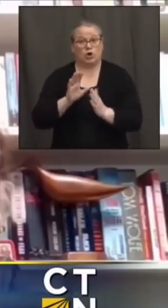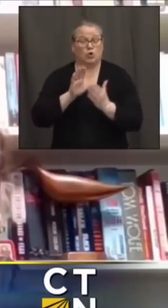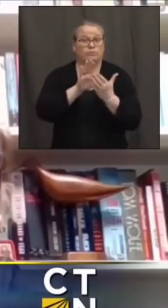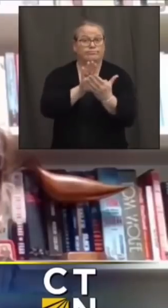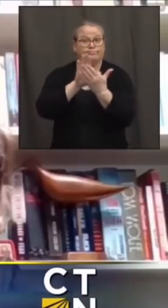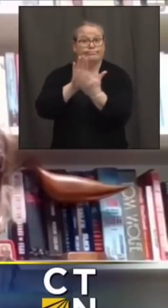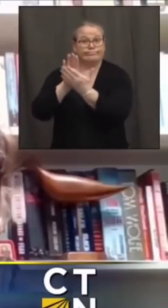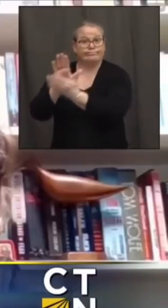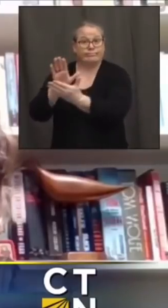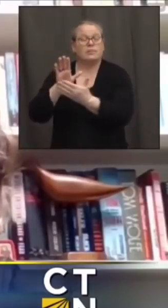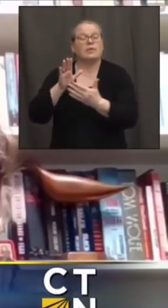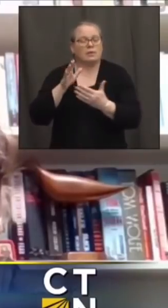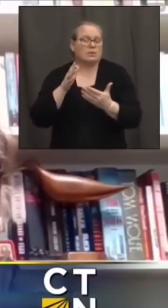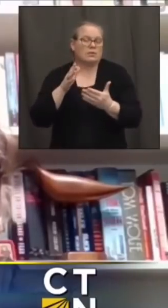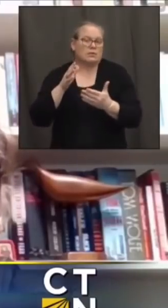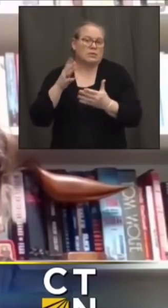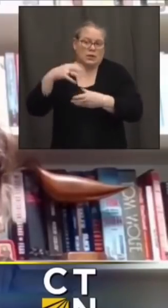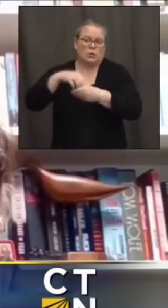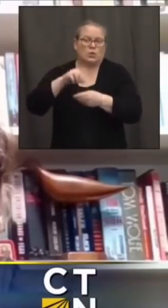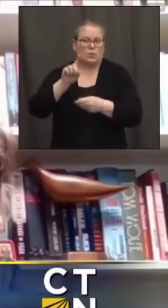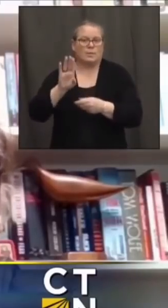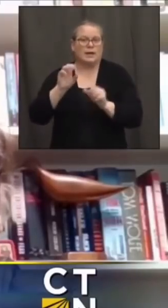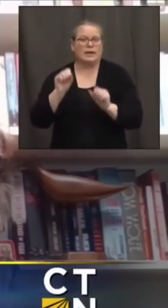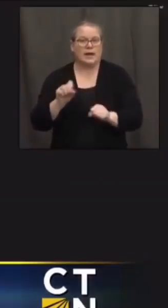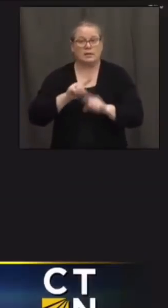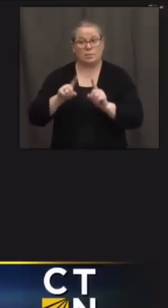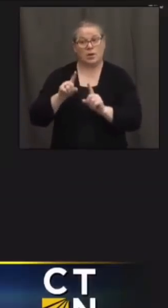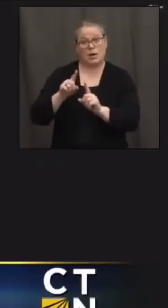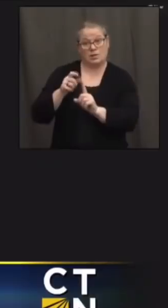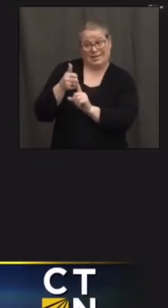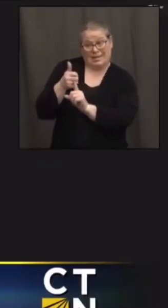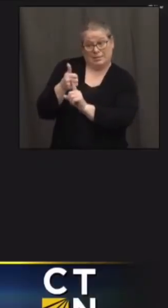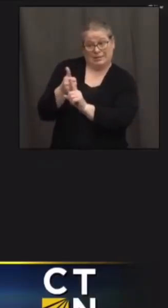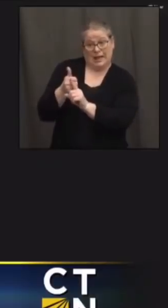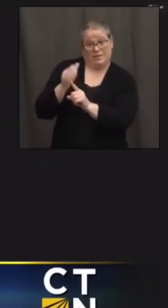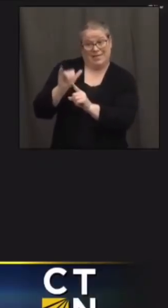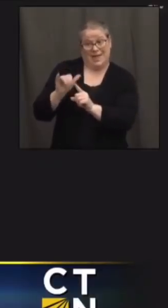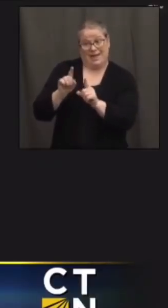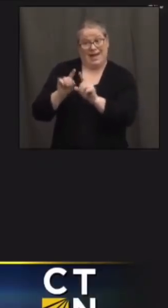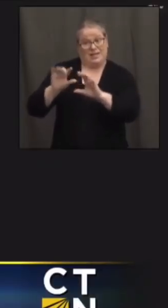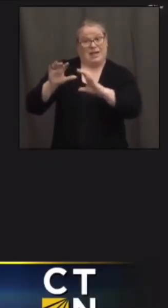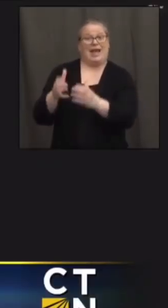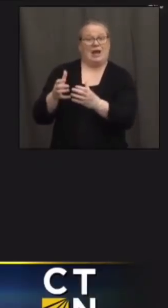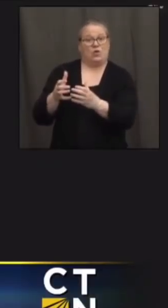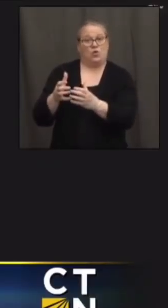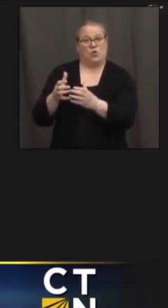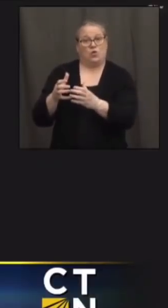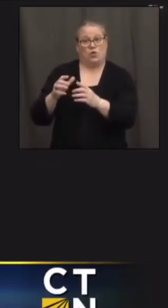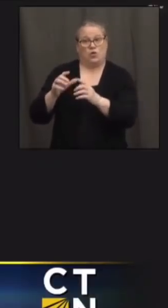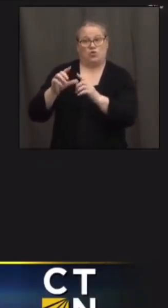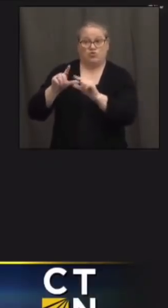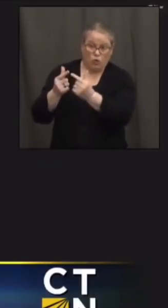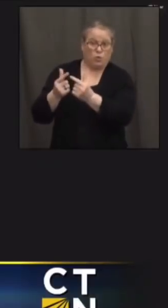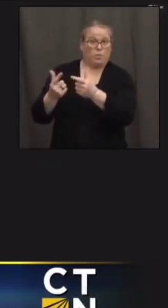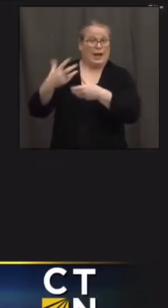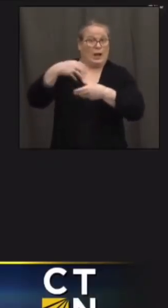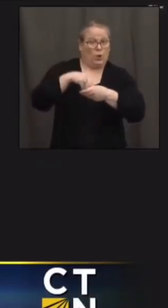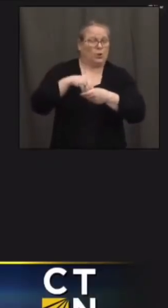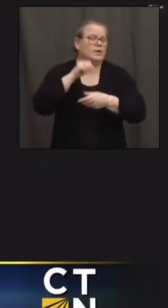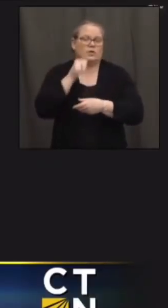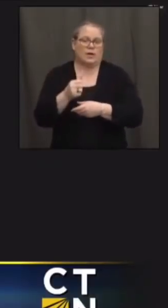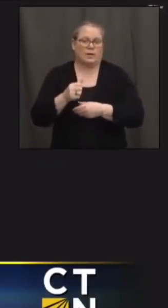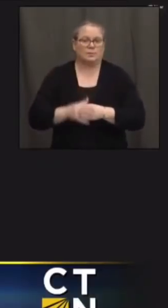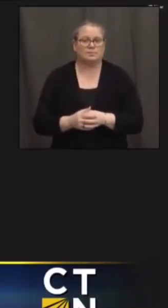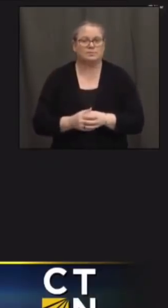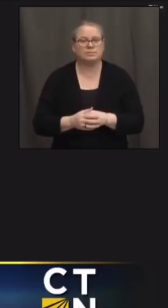category they're not and i was wondering also how far out are these appointments being made and how